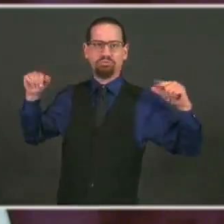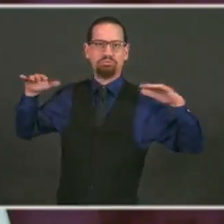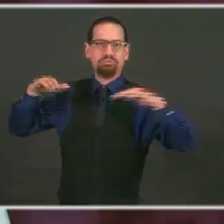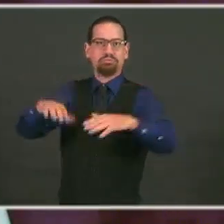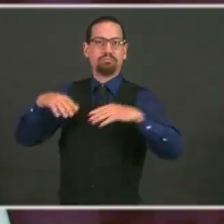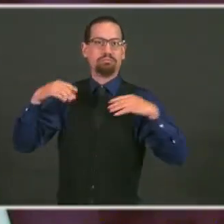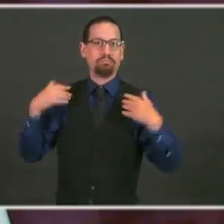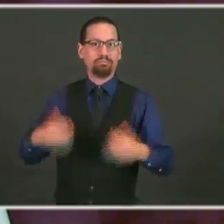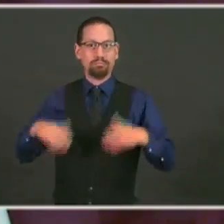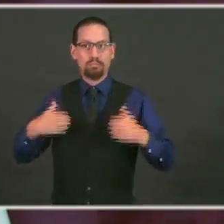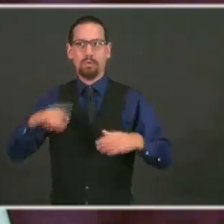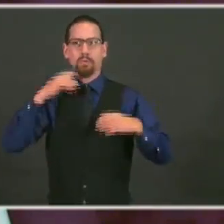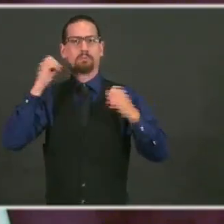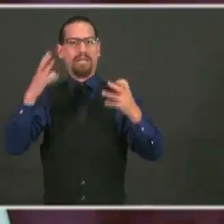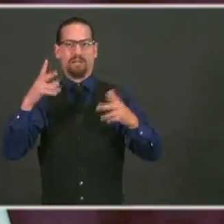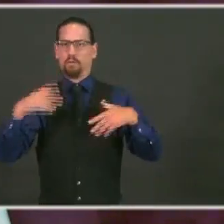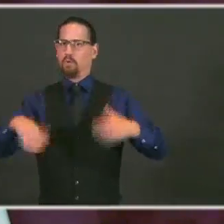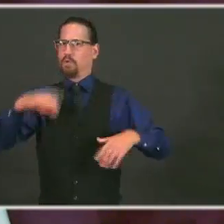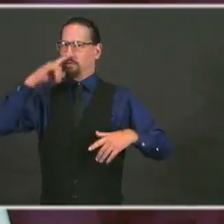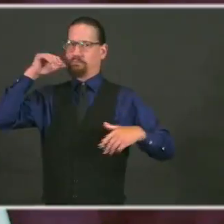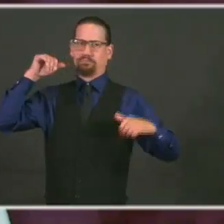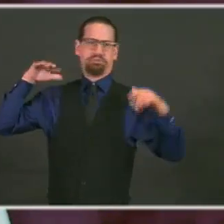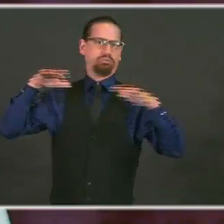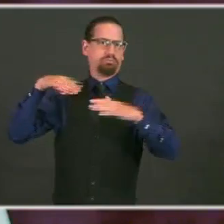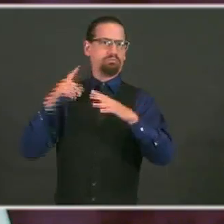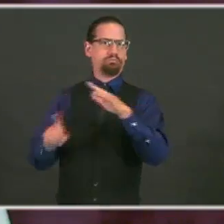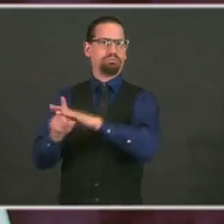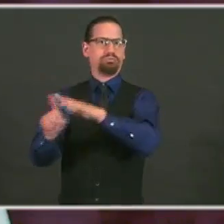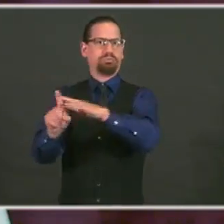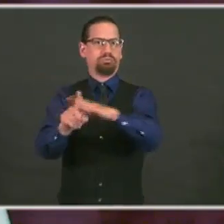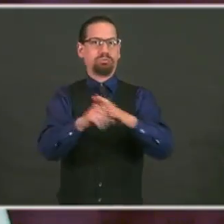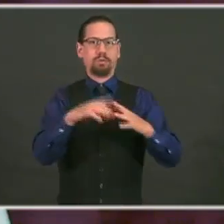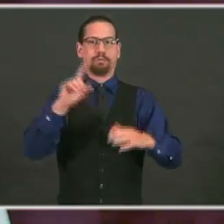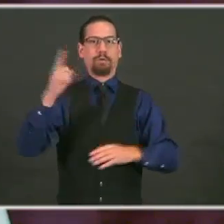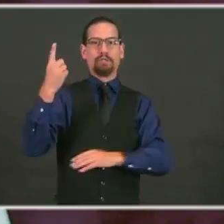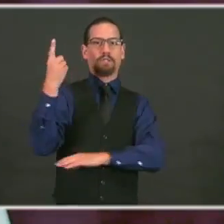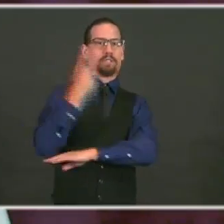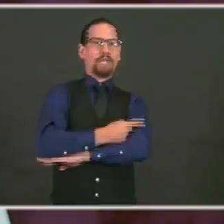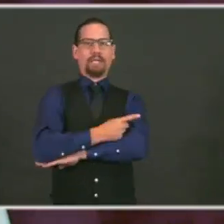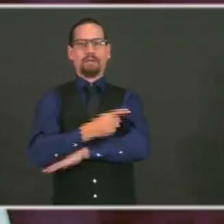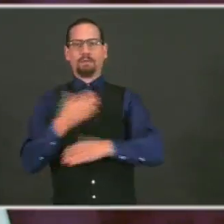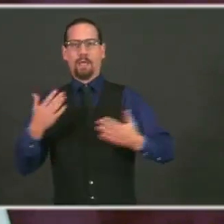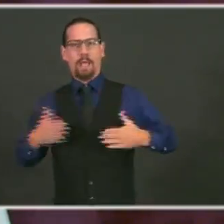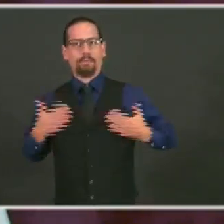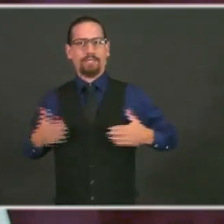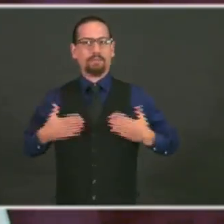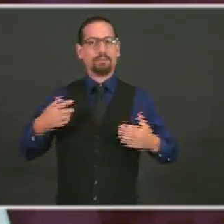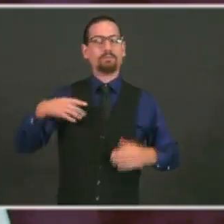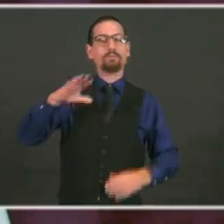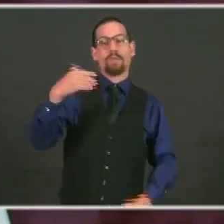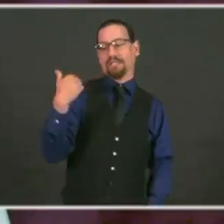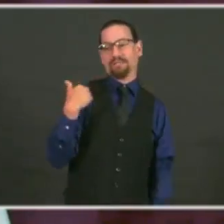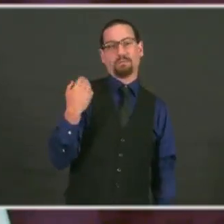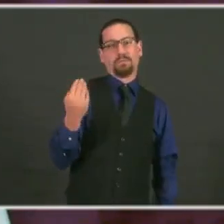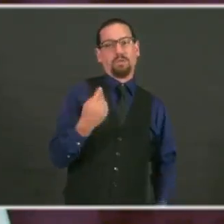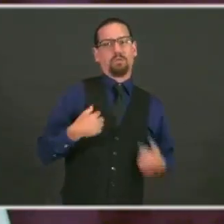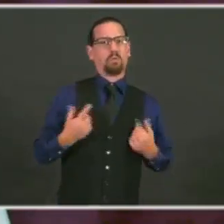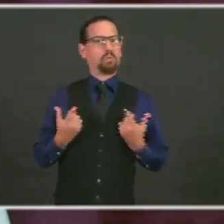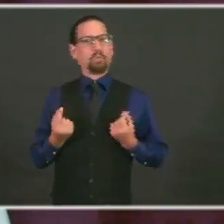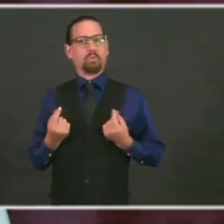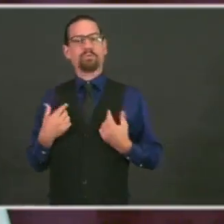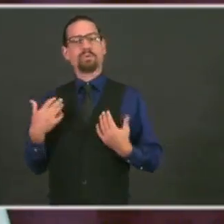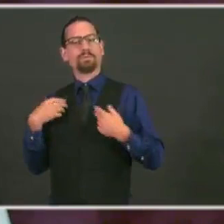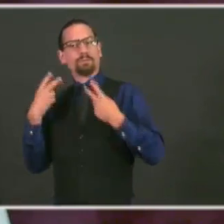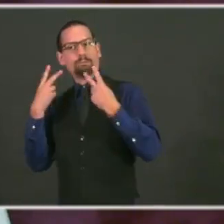to school. Monday, of course, was the first day back. I spent most of Monday, I got the chance to visit